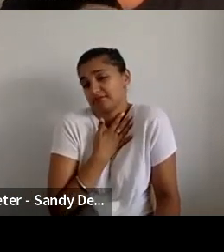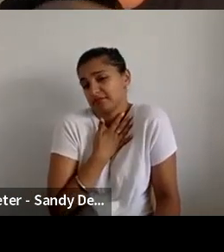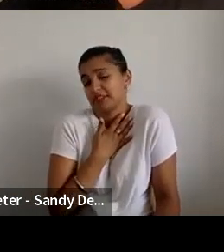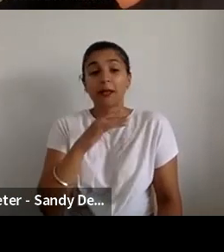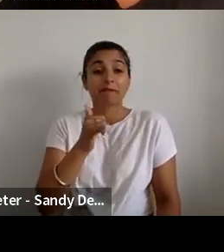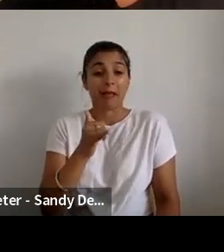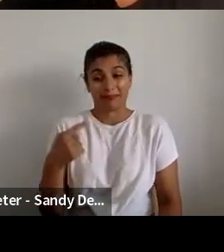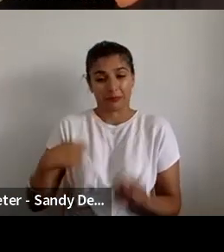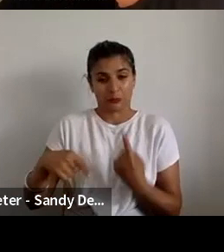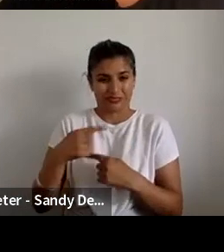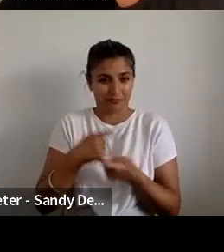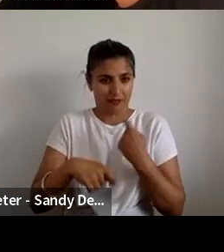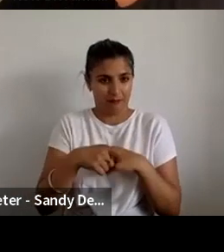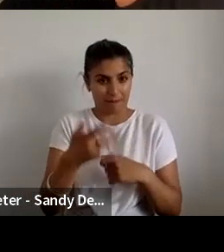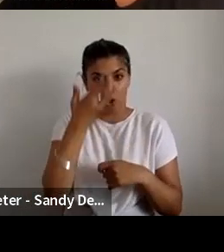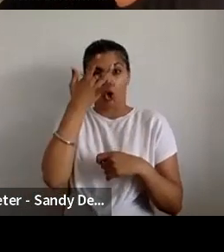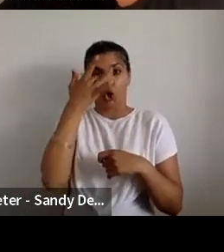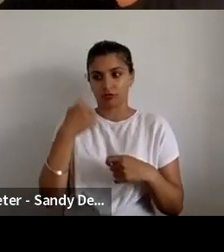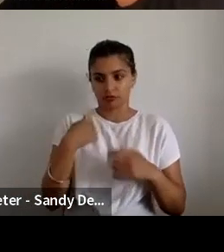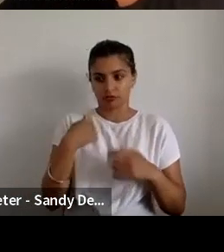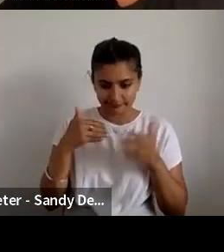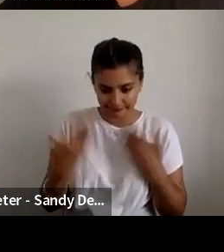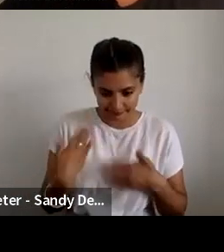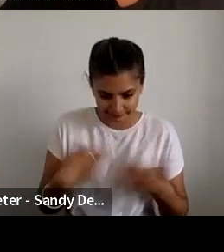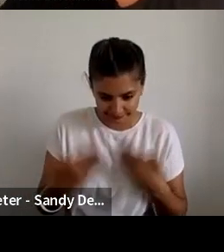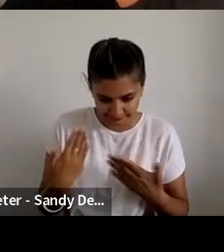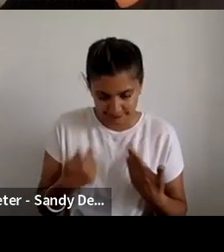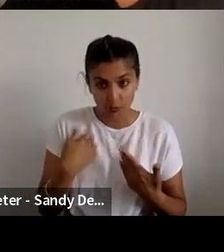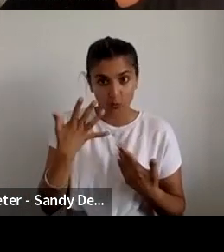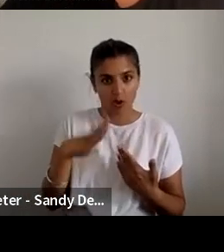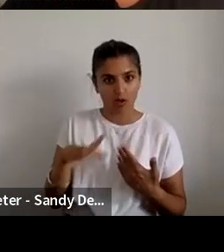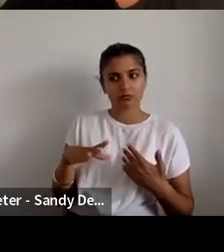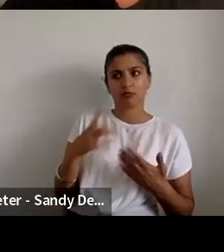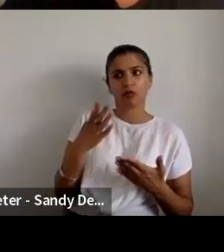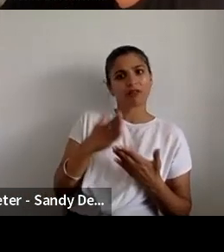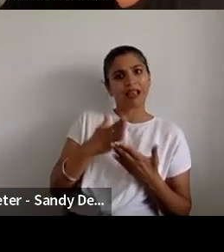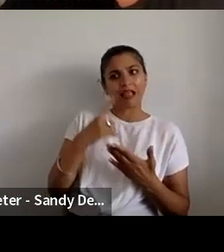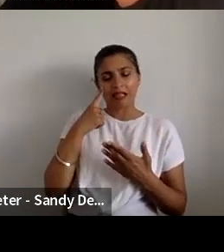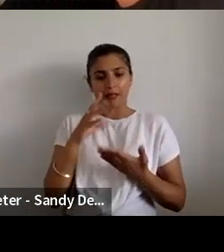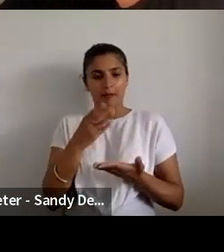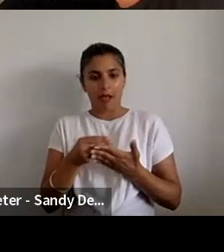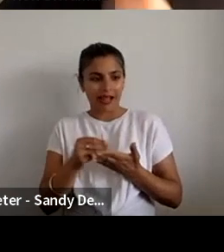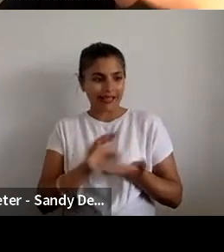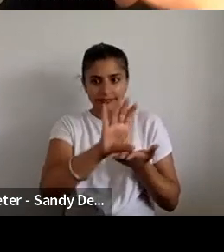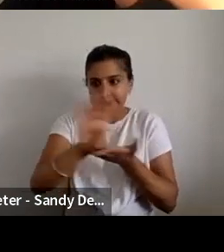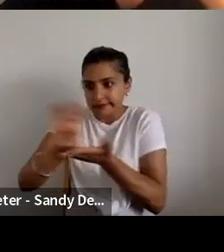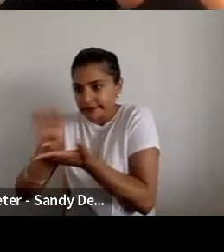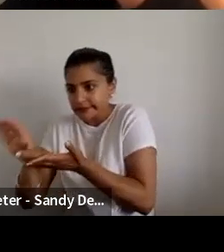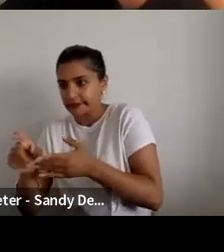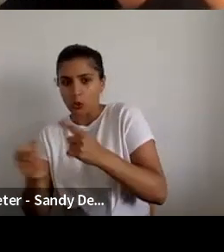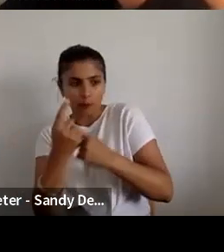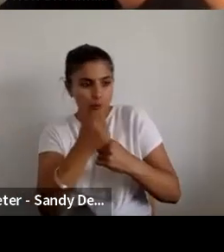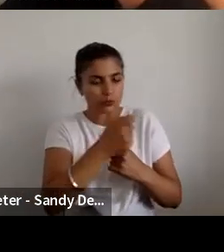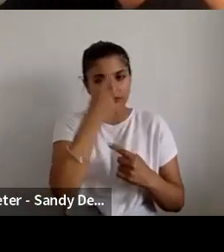about the different ways of all of them flawed distributing money and opportunities. And at the end of the day,